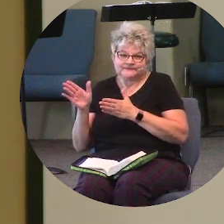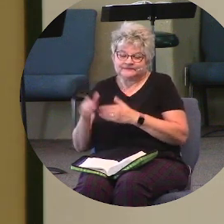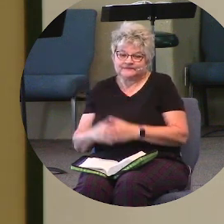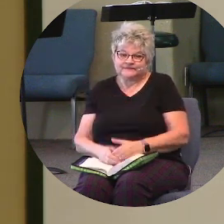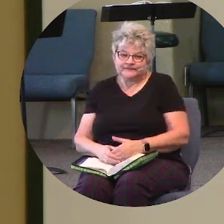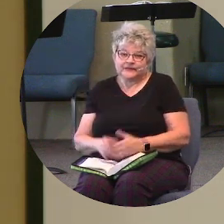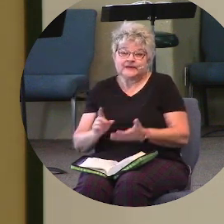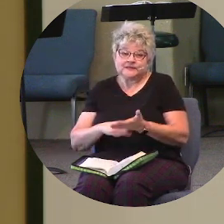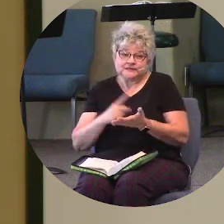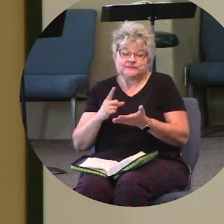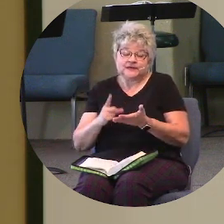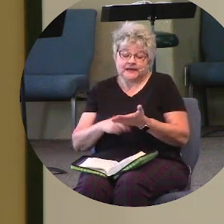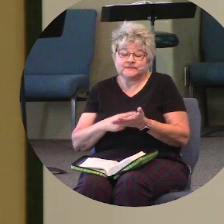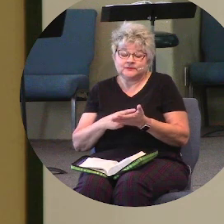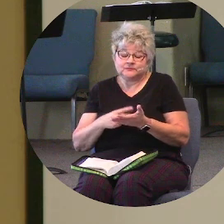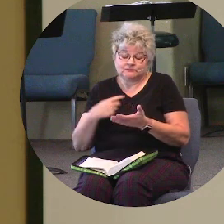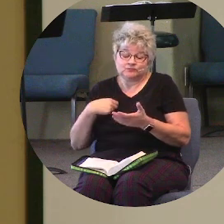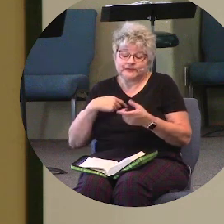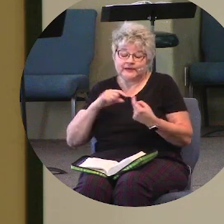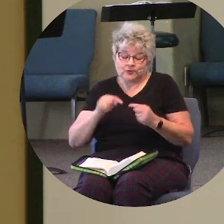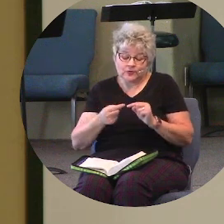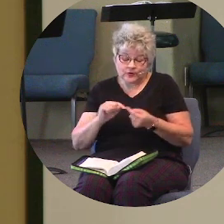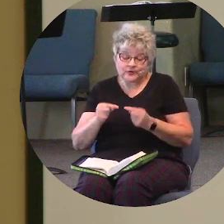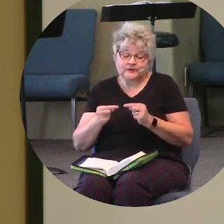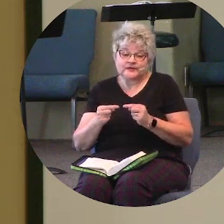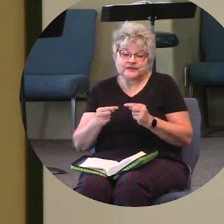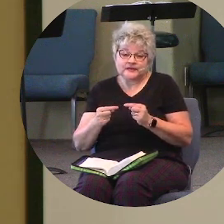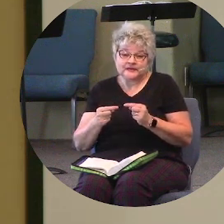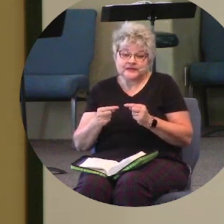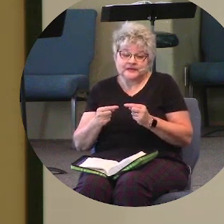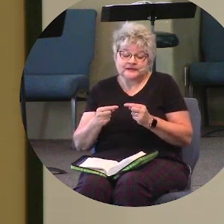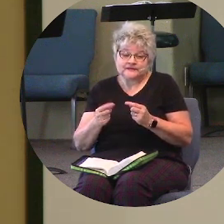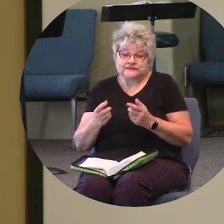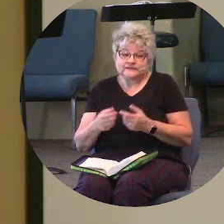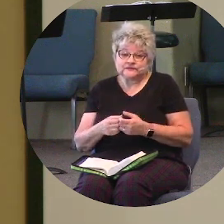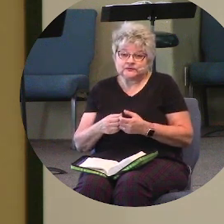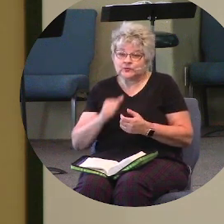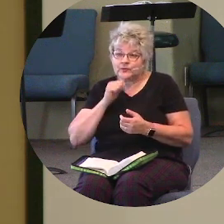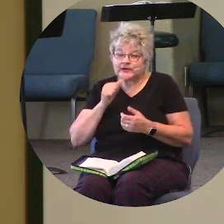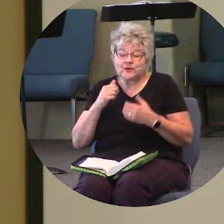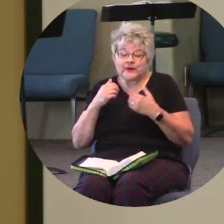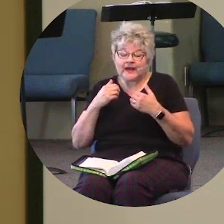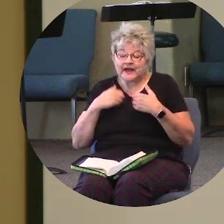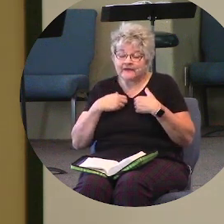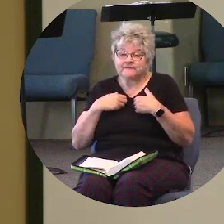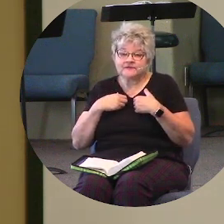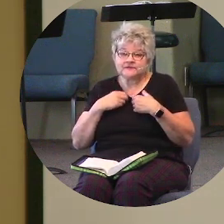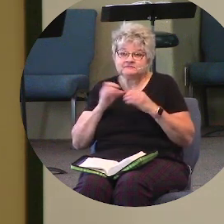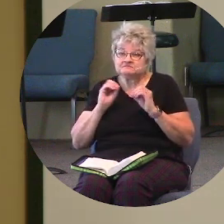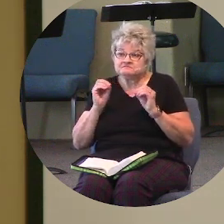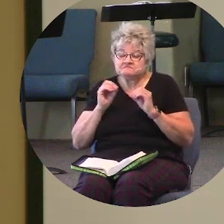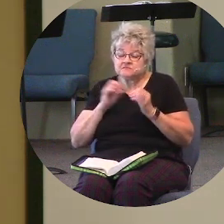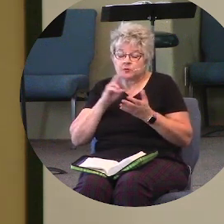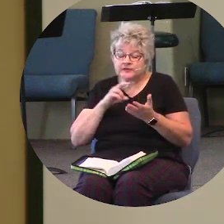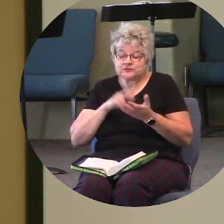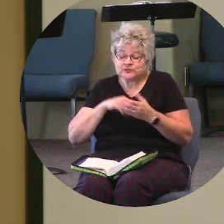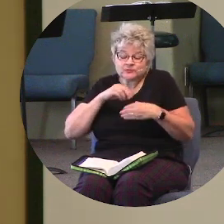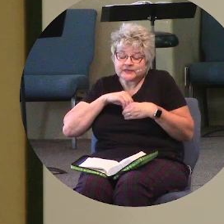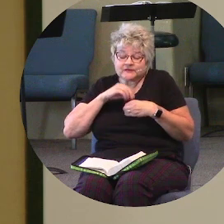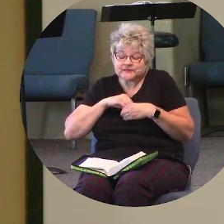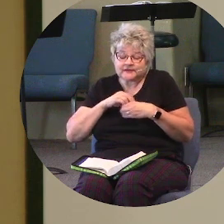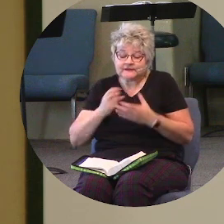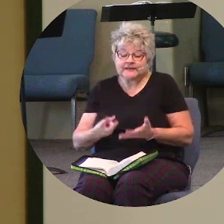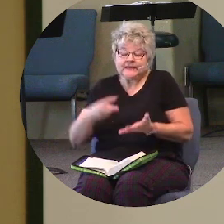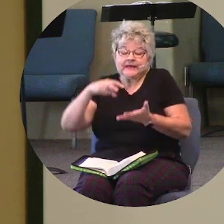And sometimes we do get hurt. Sometimes, you know, we simply don't have any resources within ourselves to even get up